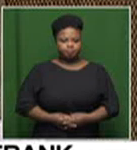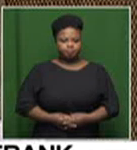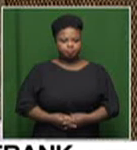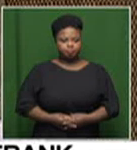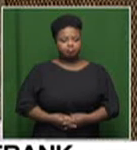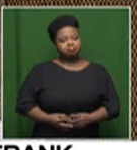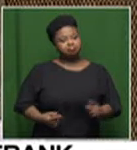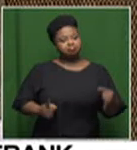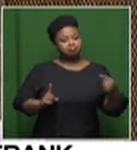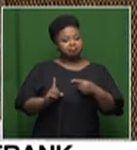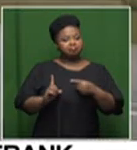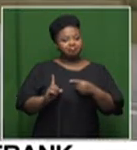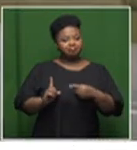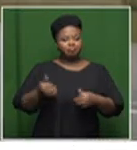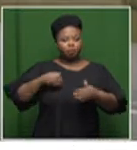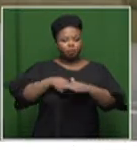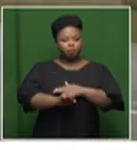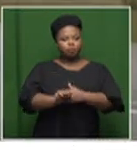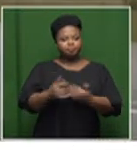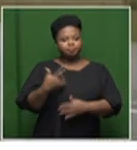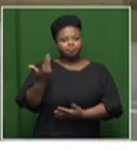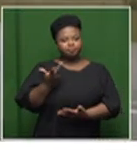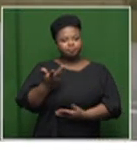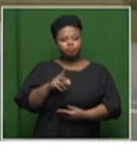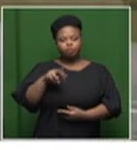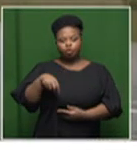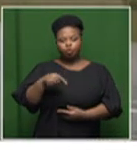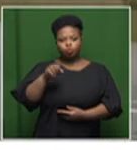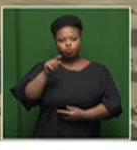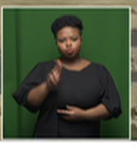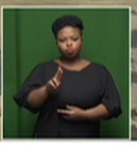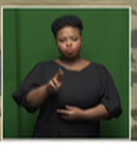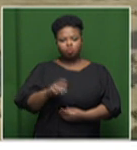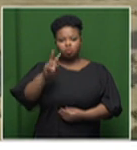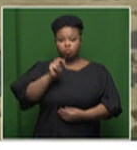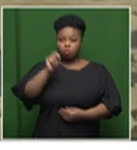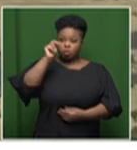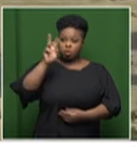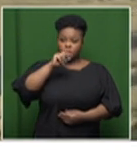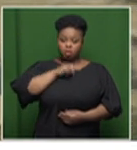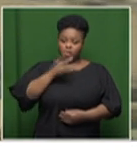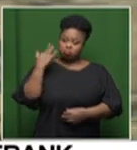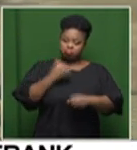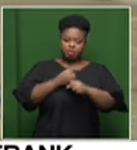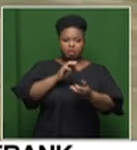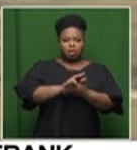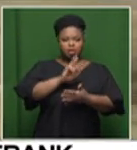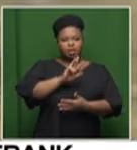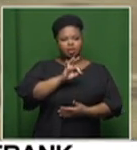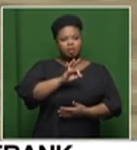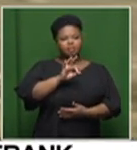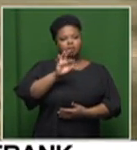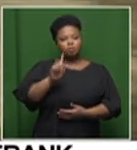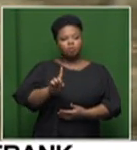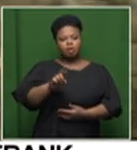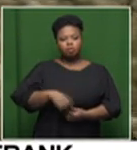Dr. Frank Mdialose was born in rural Ngutu in northern Guazulu, Natal in 1931. He studied at St. Francis